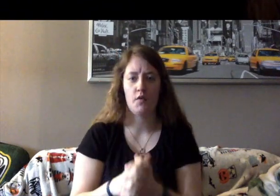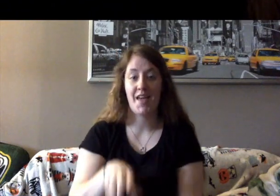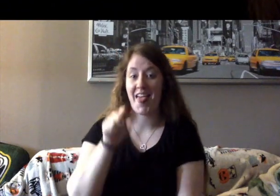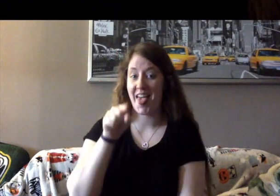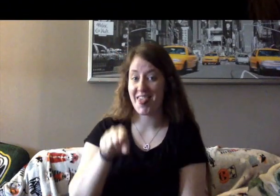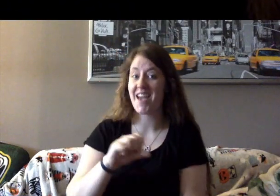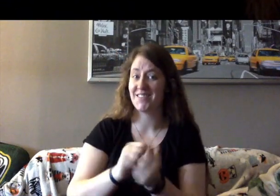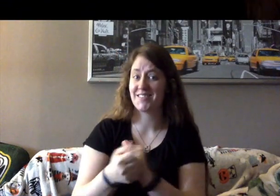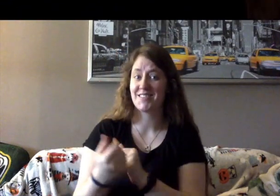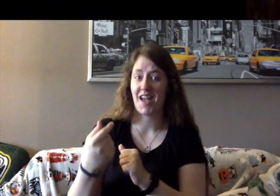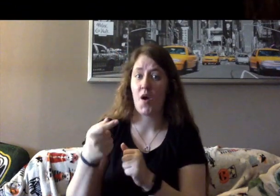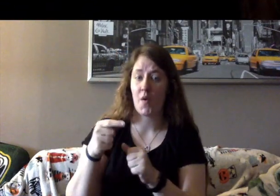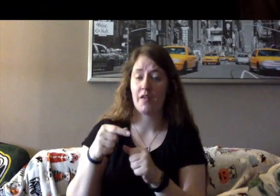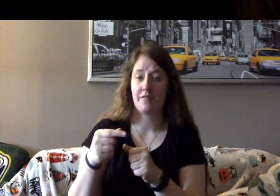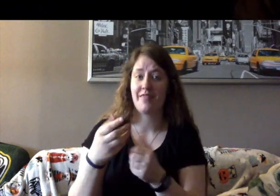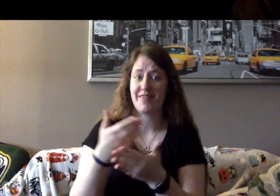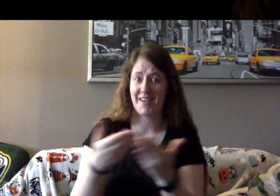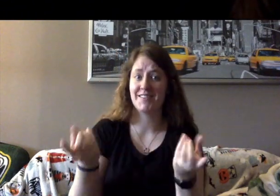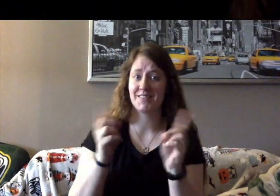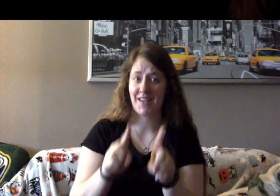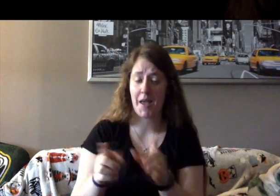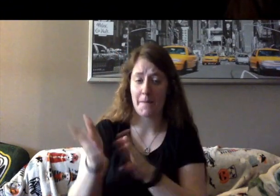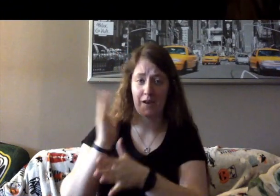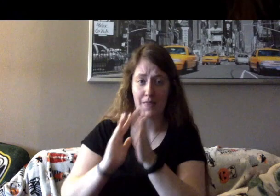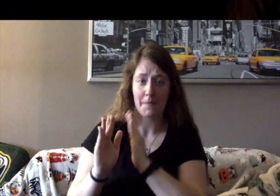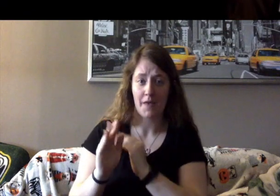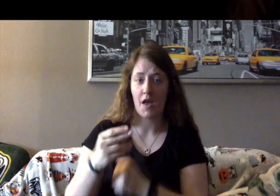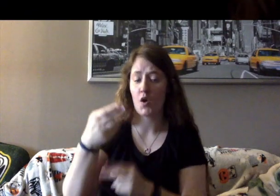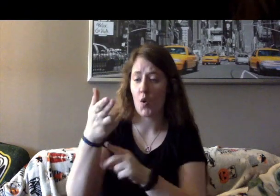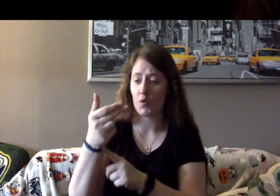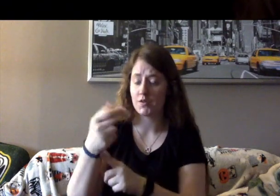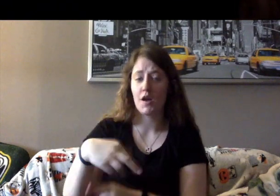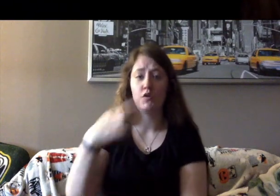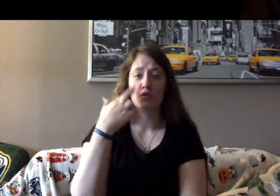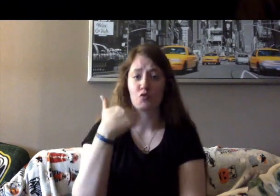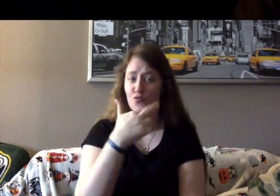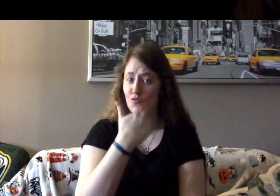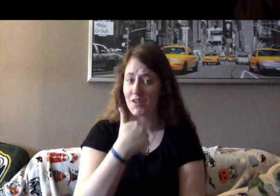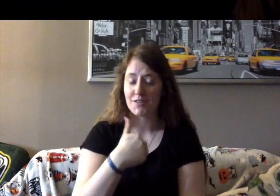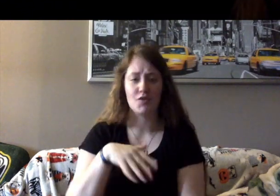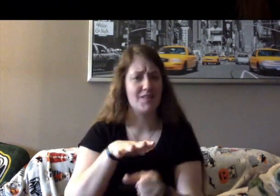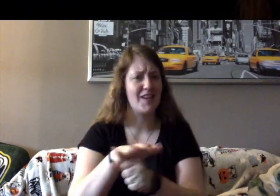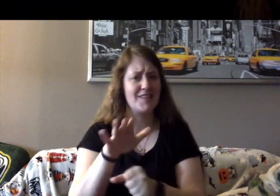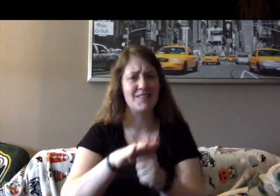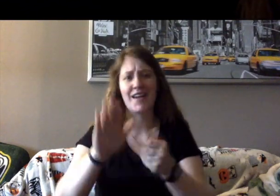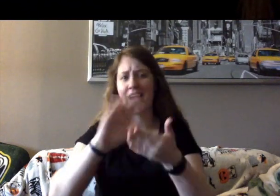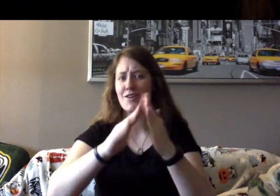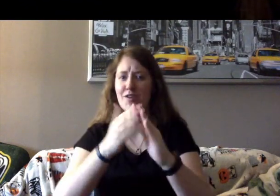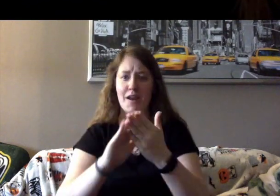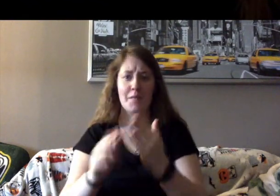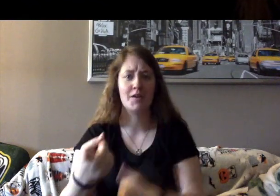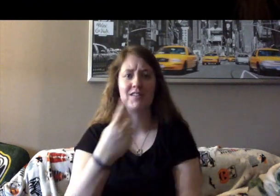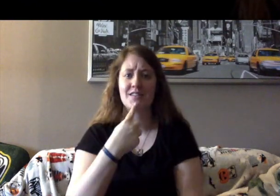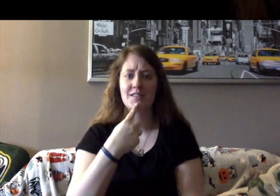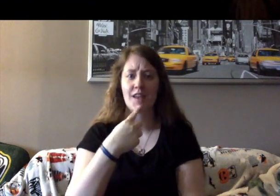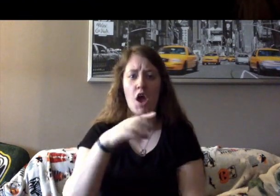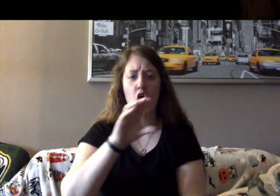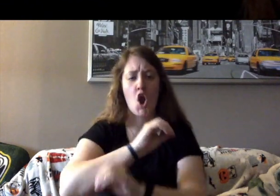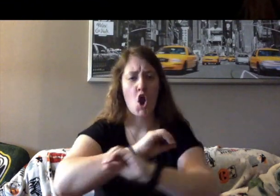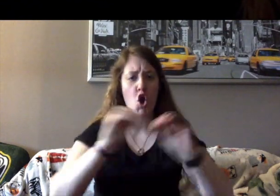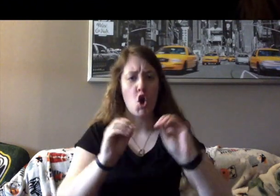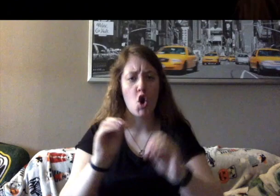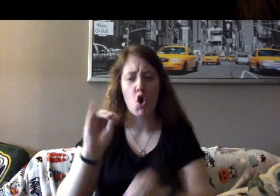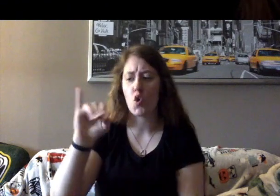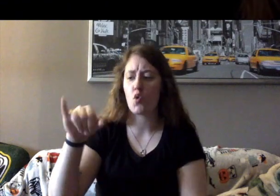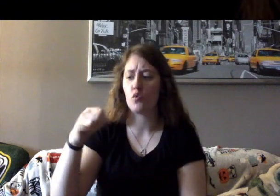back in those days. Hotels, restaurants, even entire neighborhoods announcing, saying, no, no Jews, no